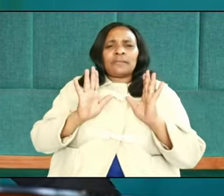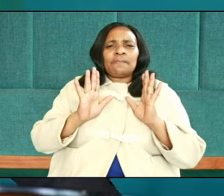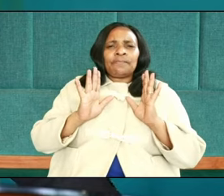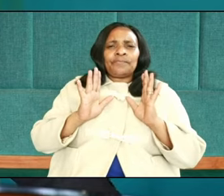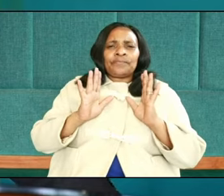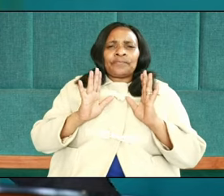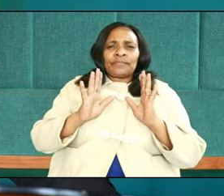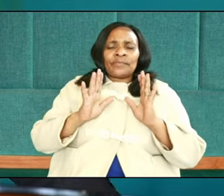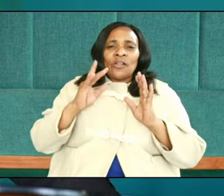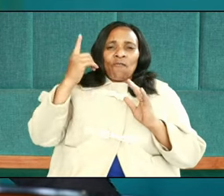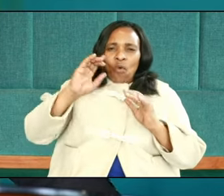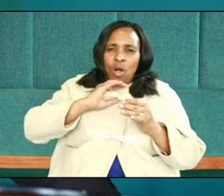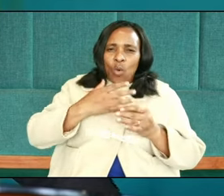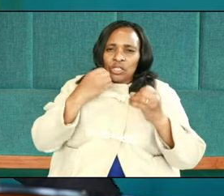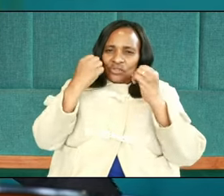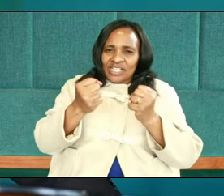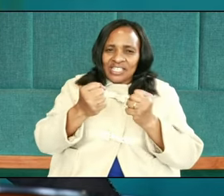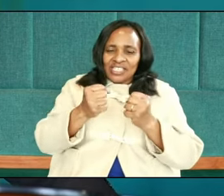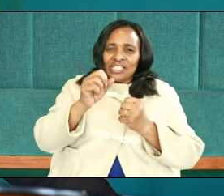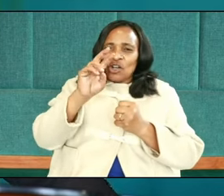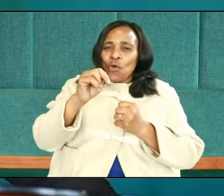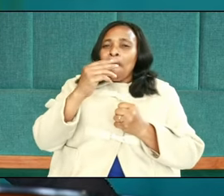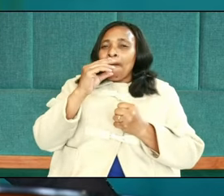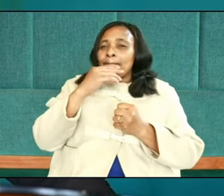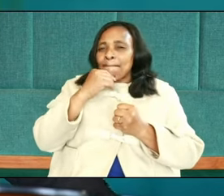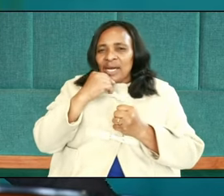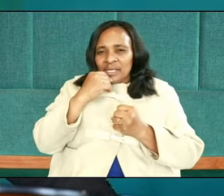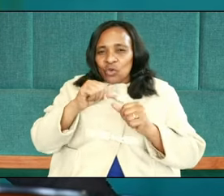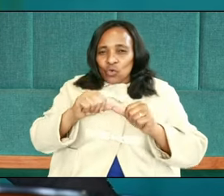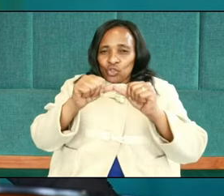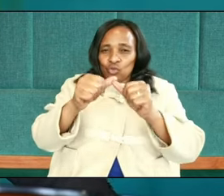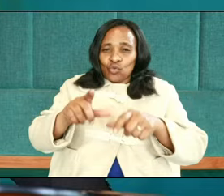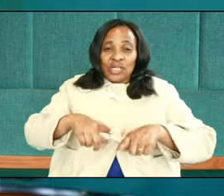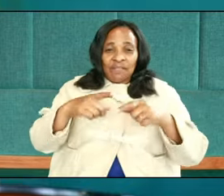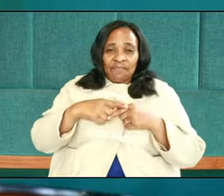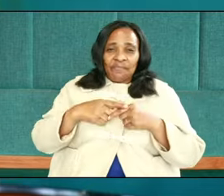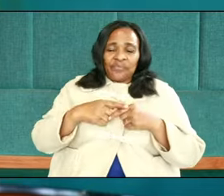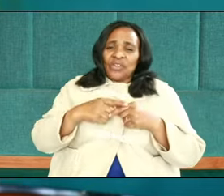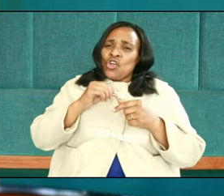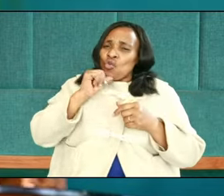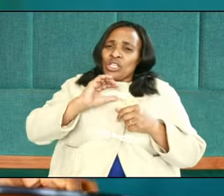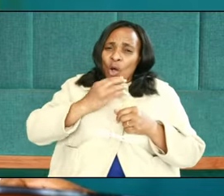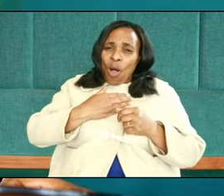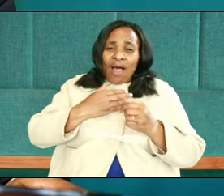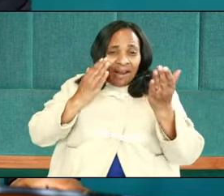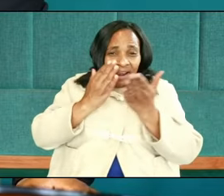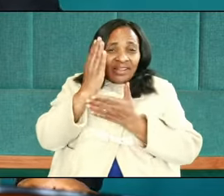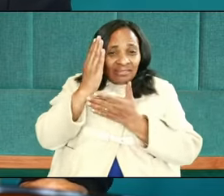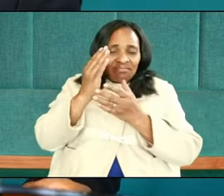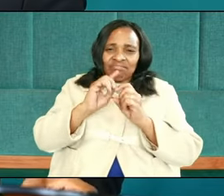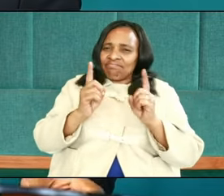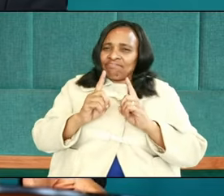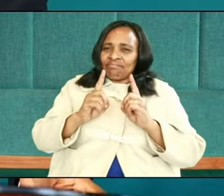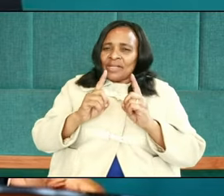For by strength shall no man prevail. It's not by might, it's not by power, but by